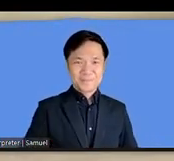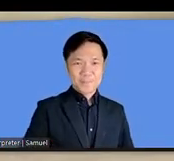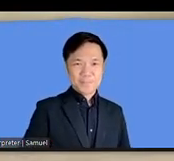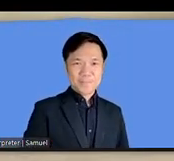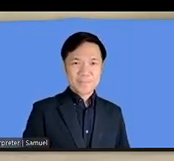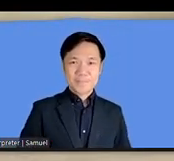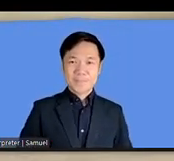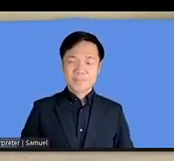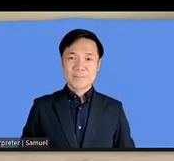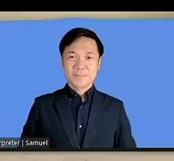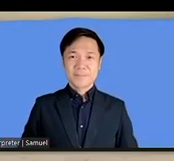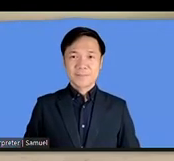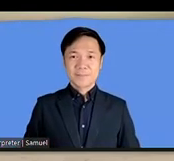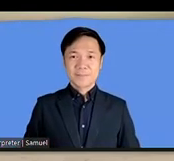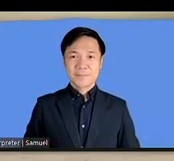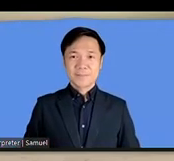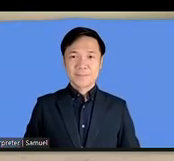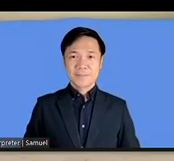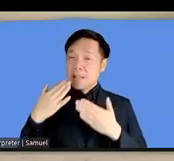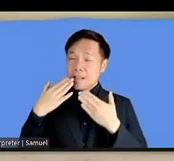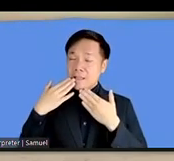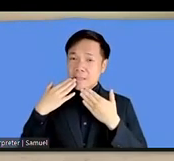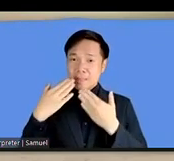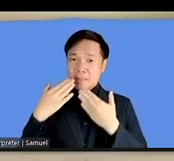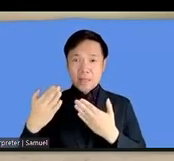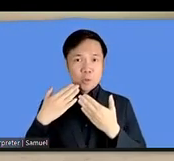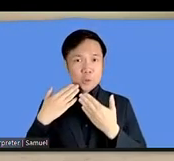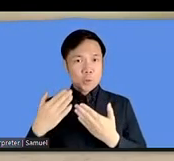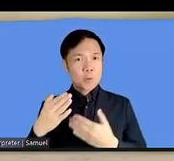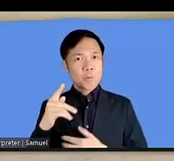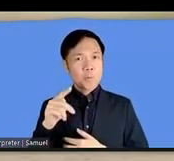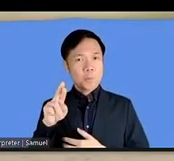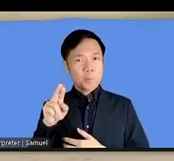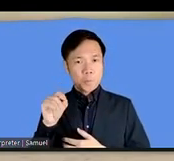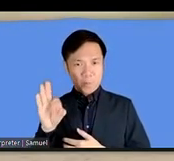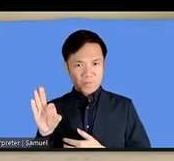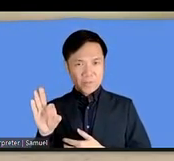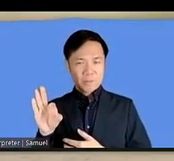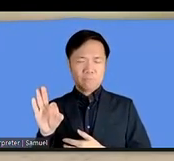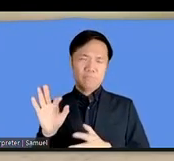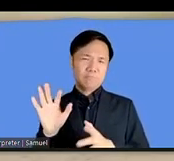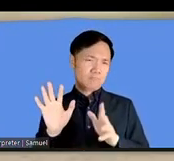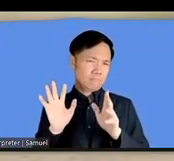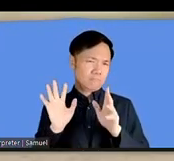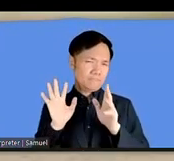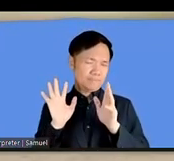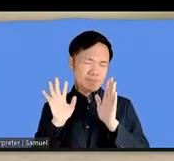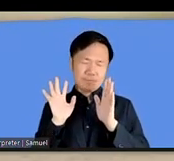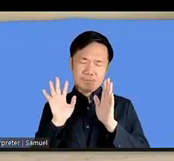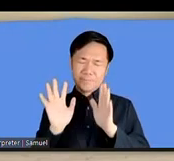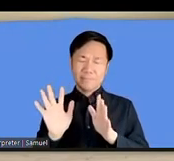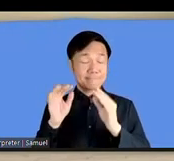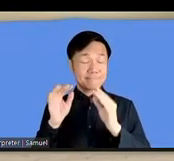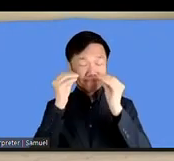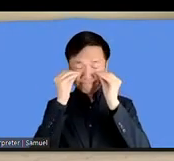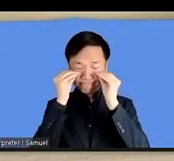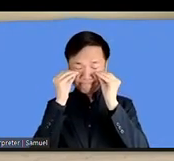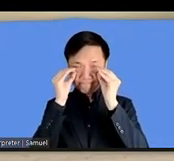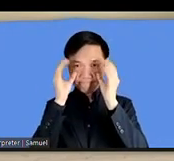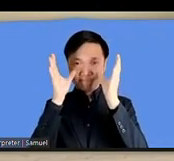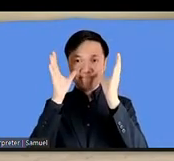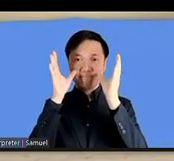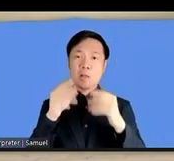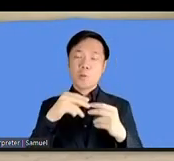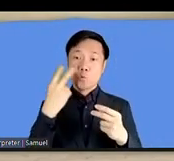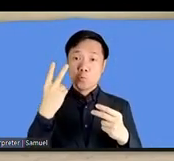thank you thank you very much professor this is really enlightening and the two key messages that